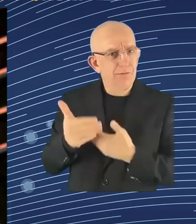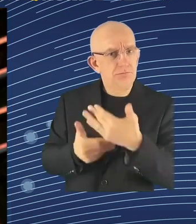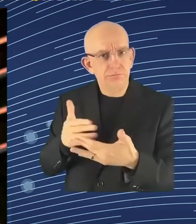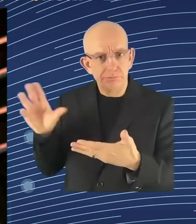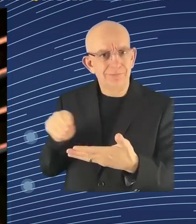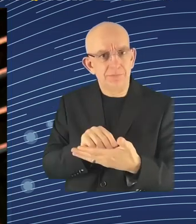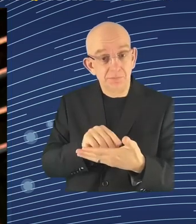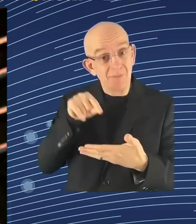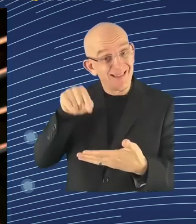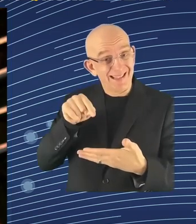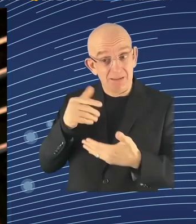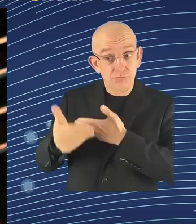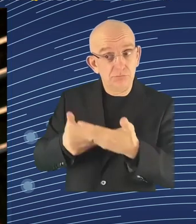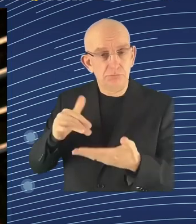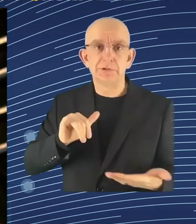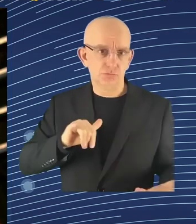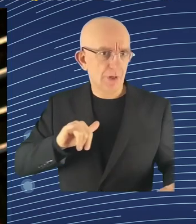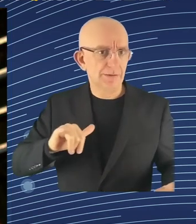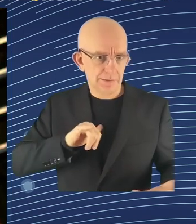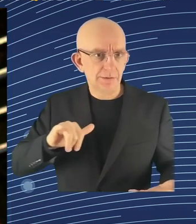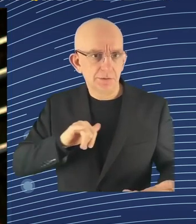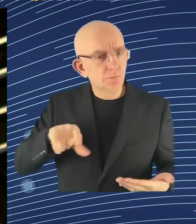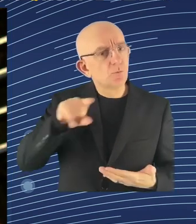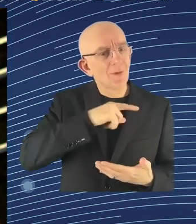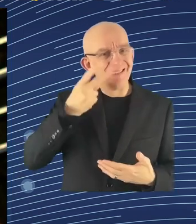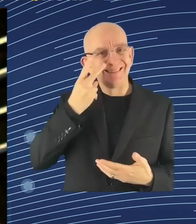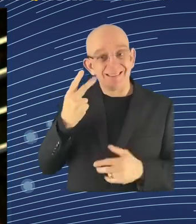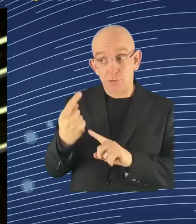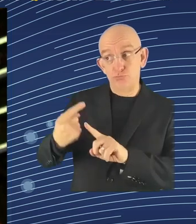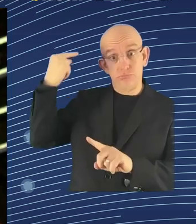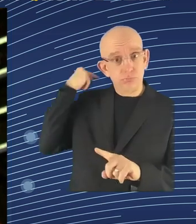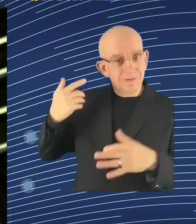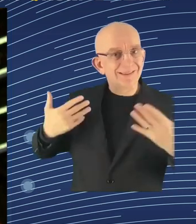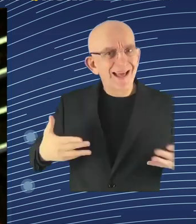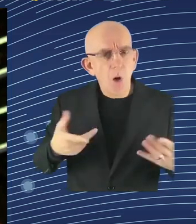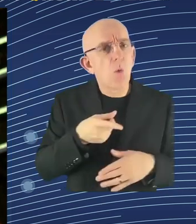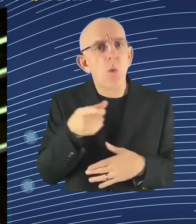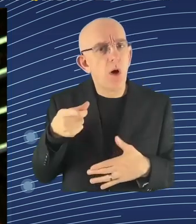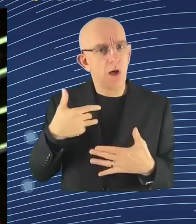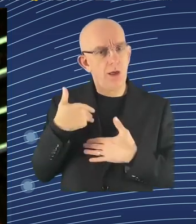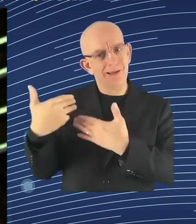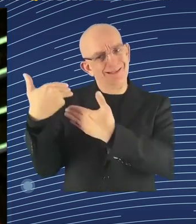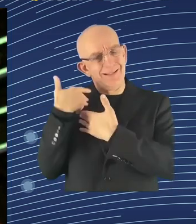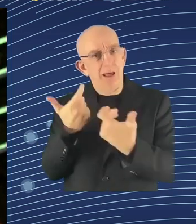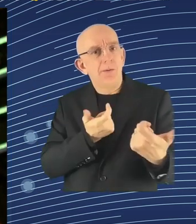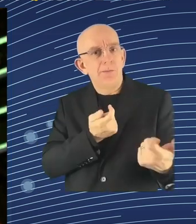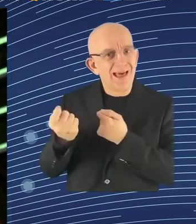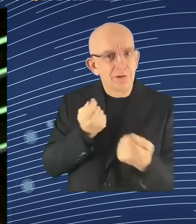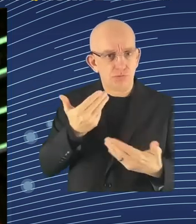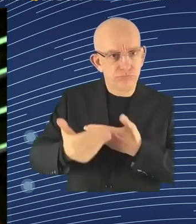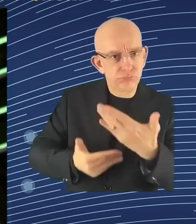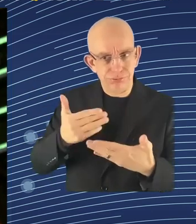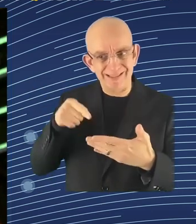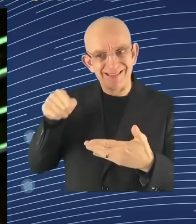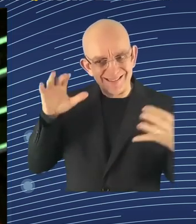of the platform work directive, I think this is going to be the blueprint on how all workers will be, in the